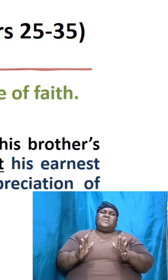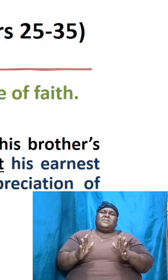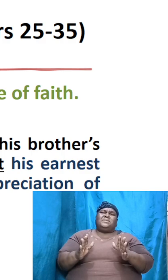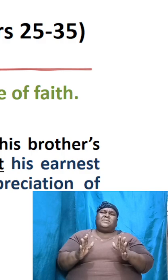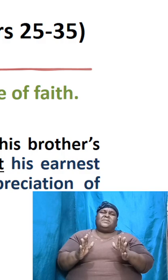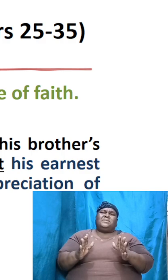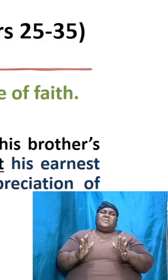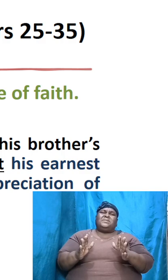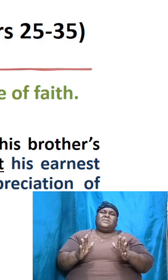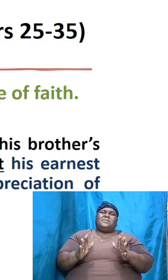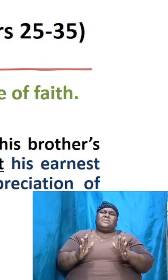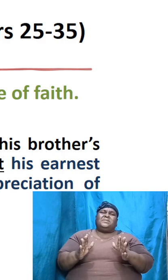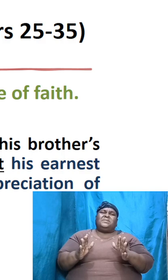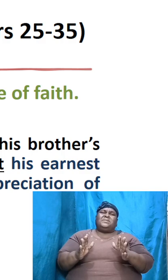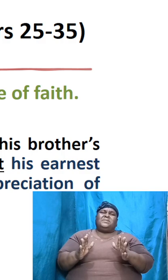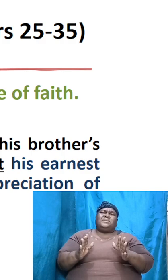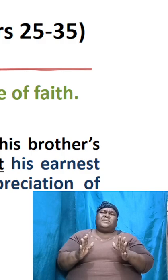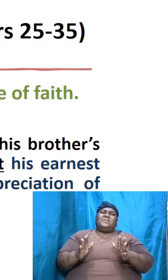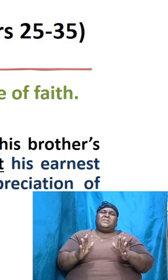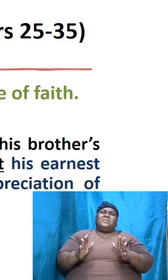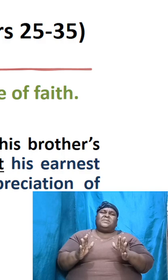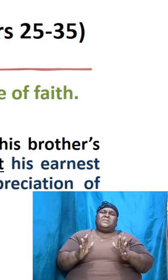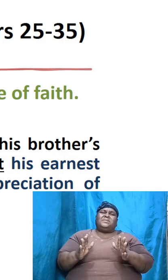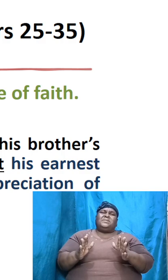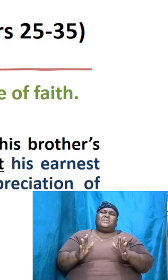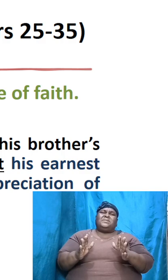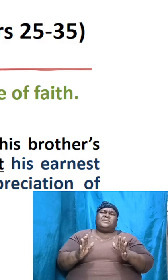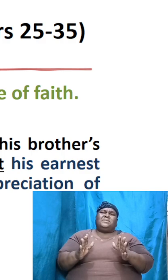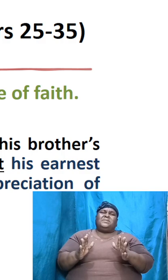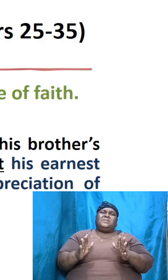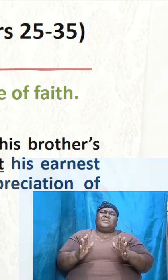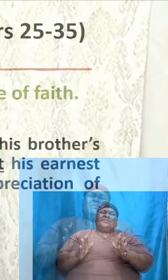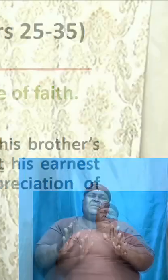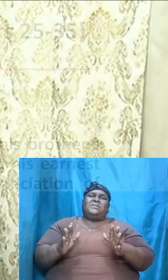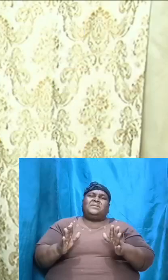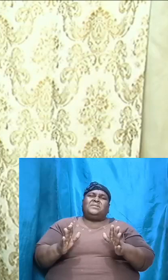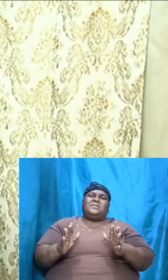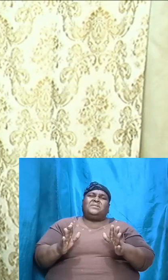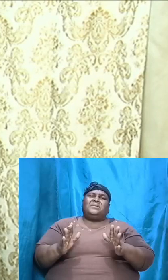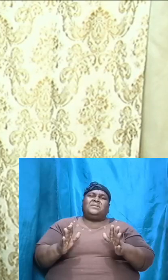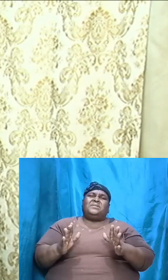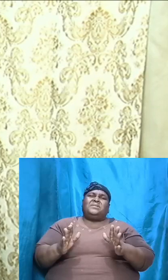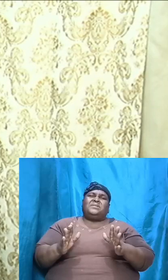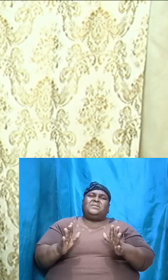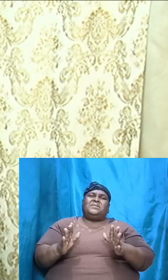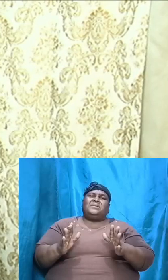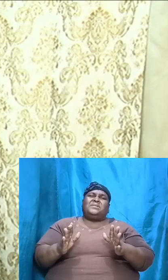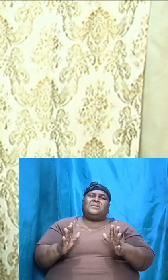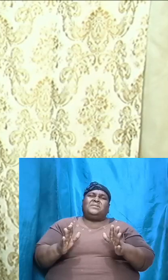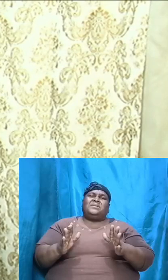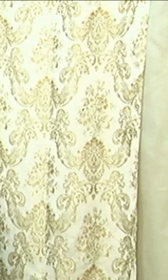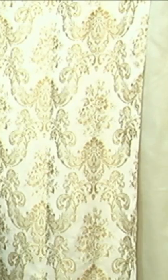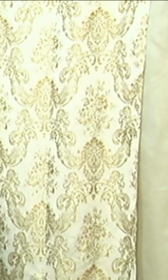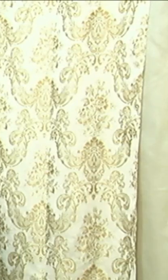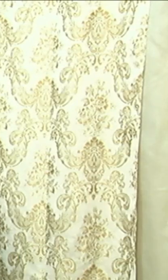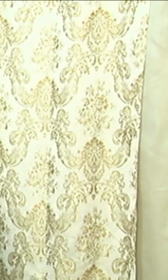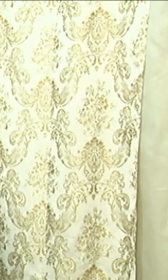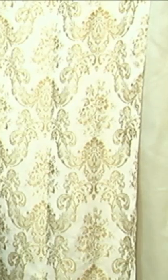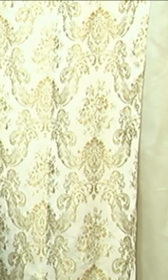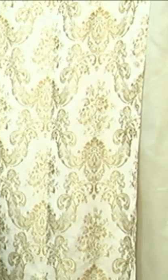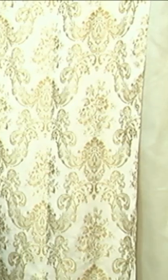you are going to recognize that God places a